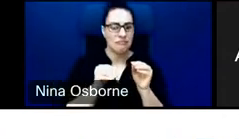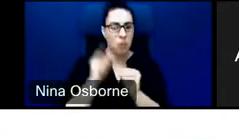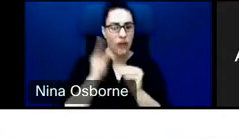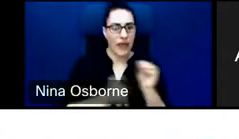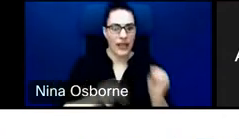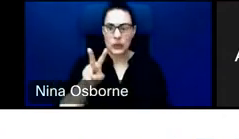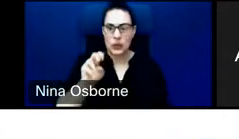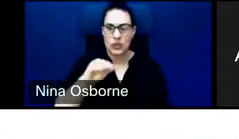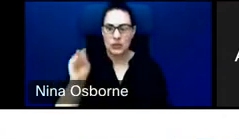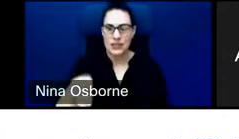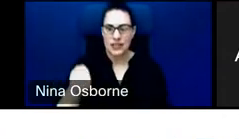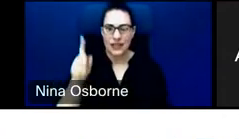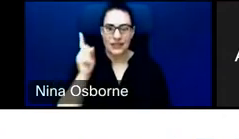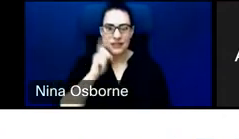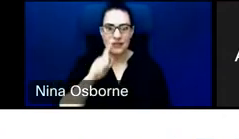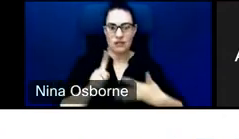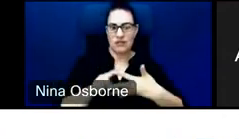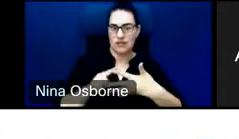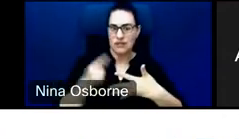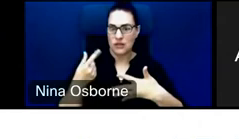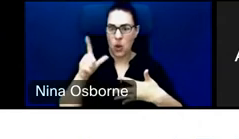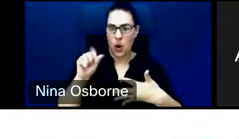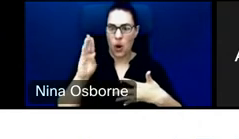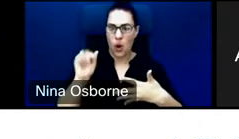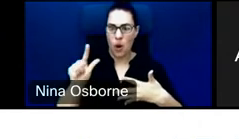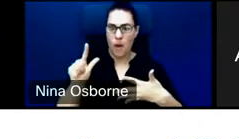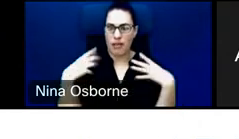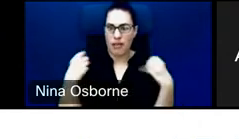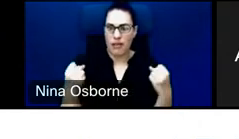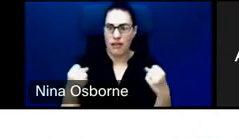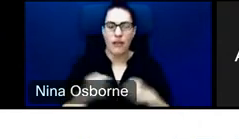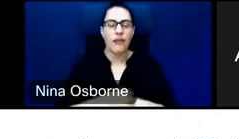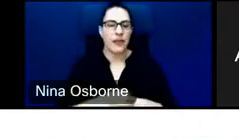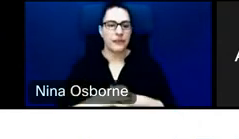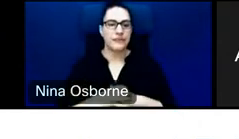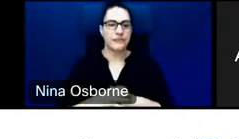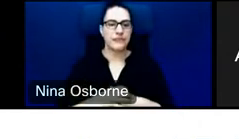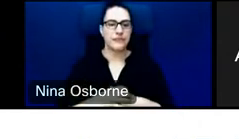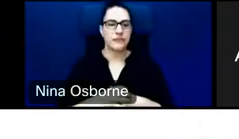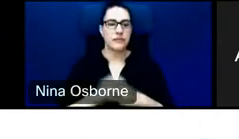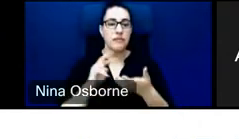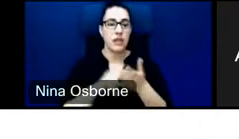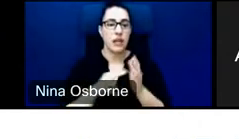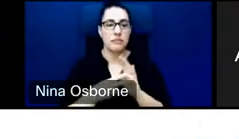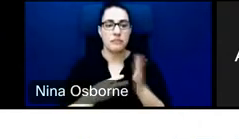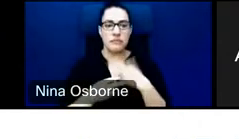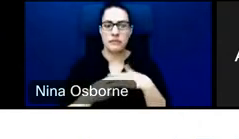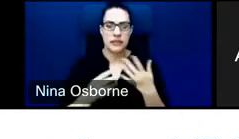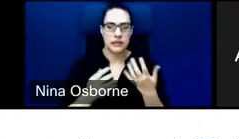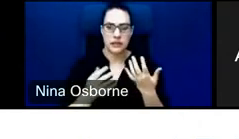200% to ensure that, you know, all along the value chain, we are strengthening